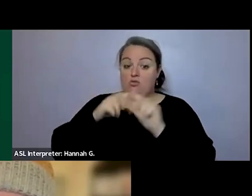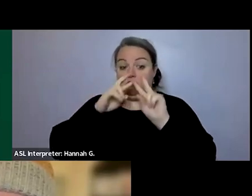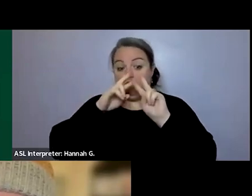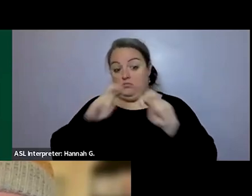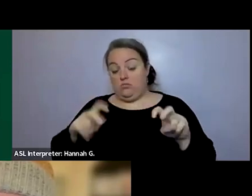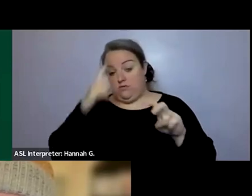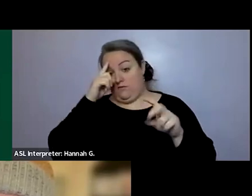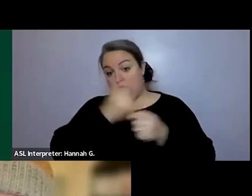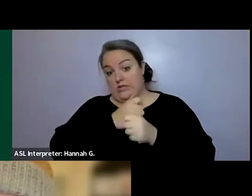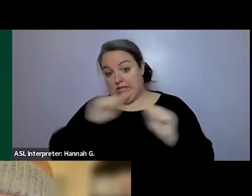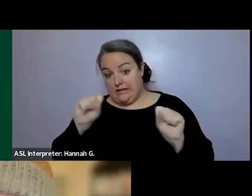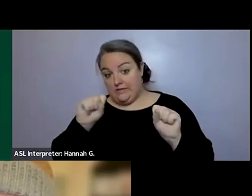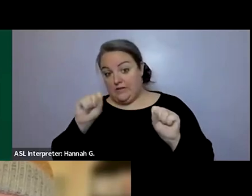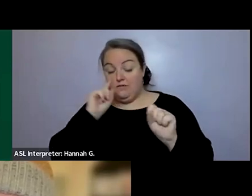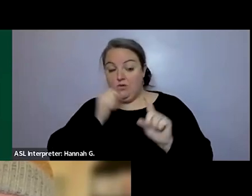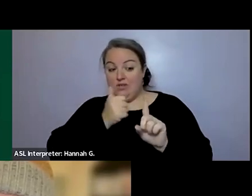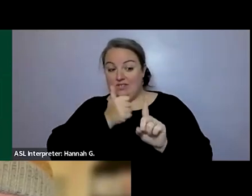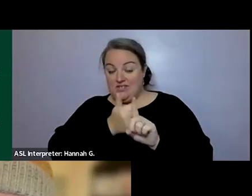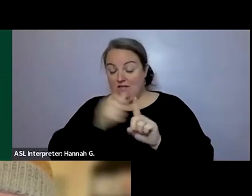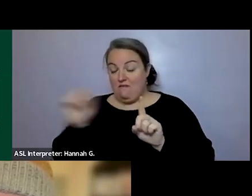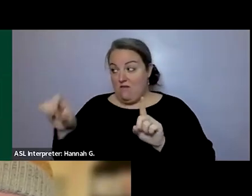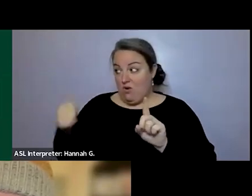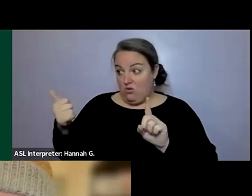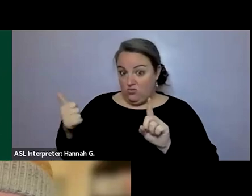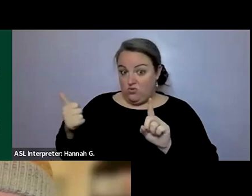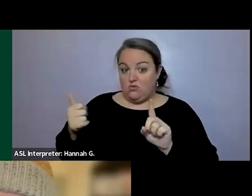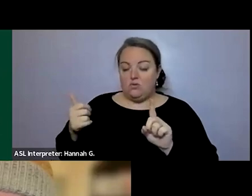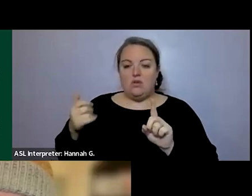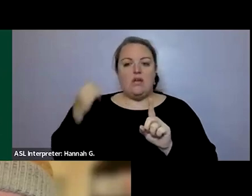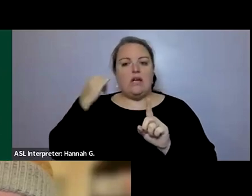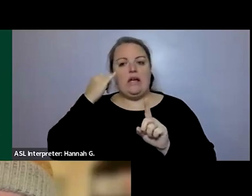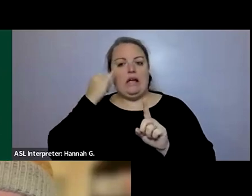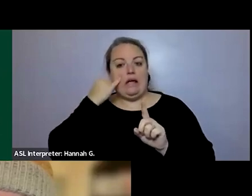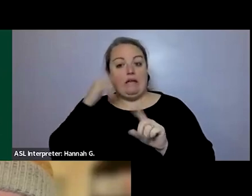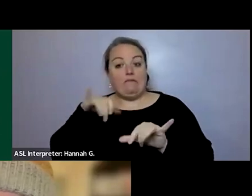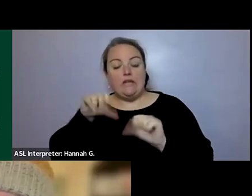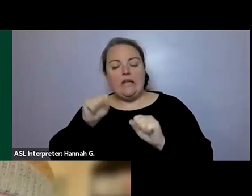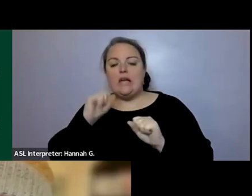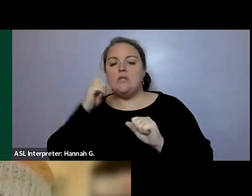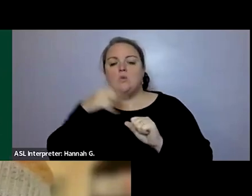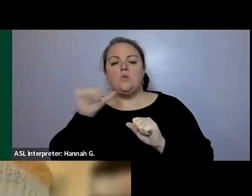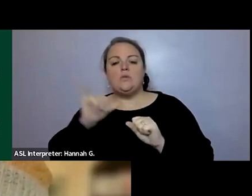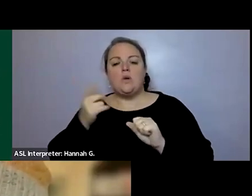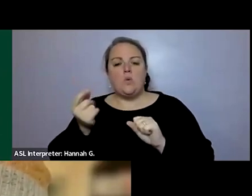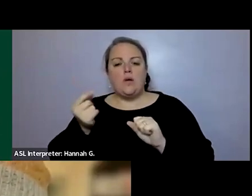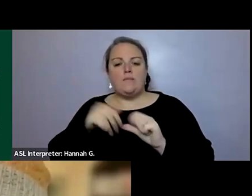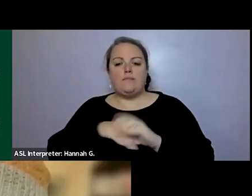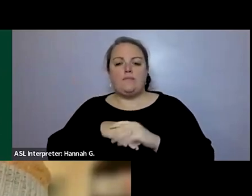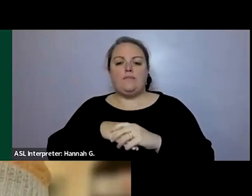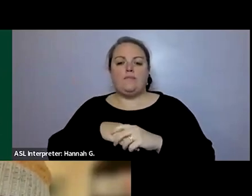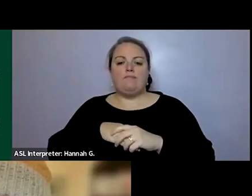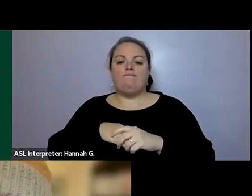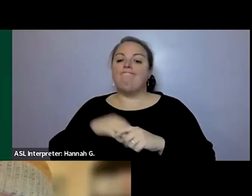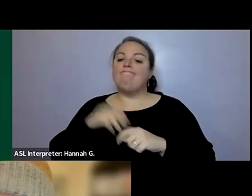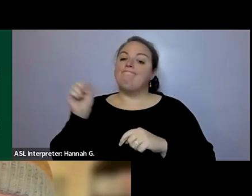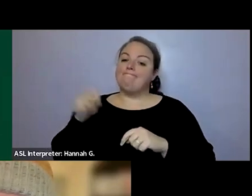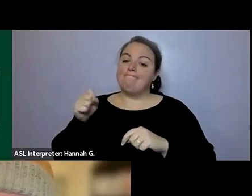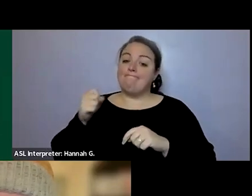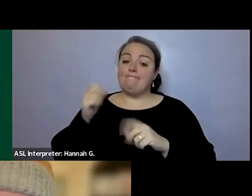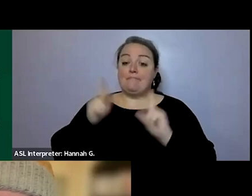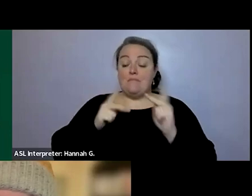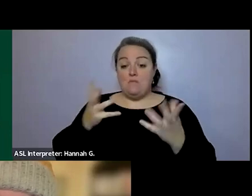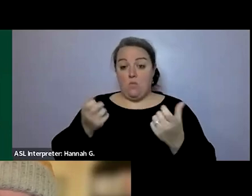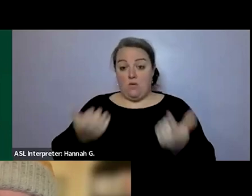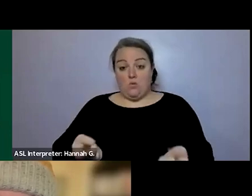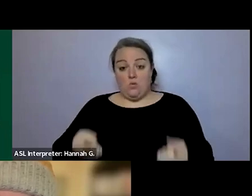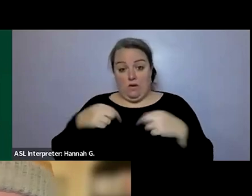or to self or others if so uh what would this look like yeah so if people want